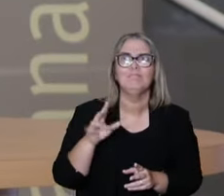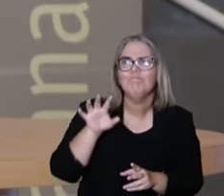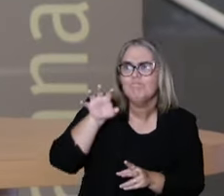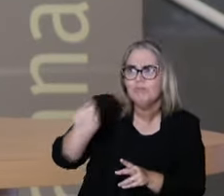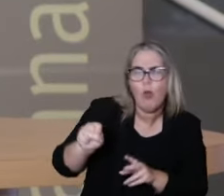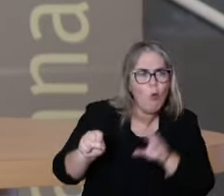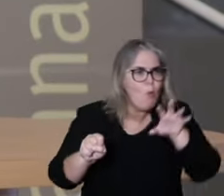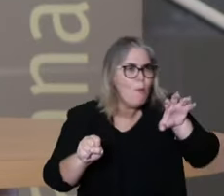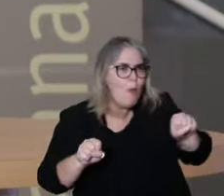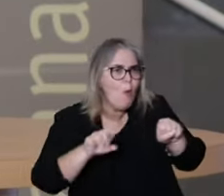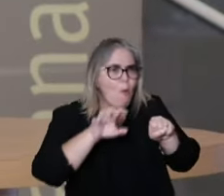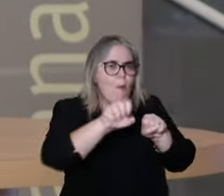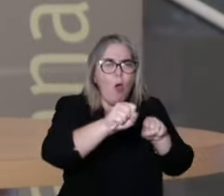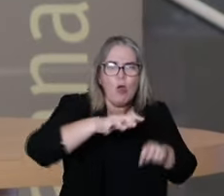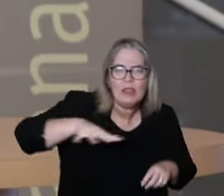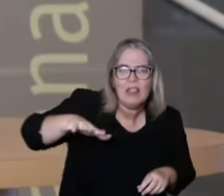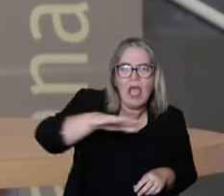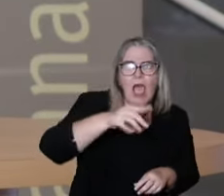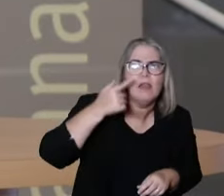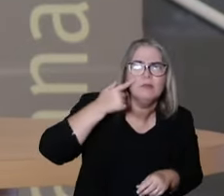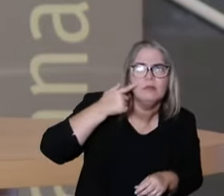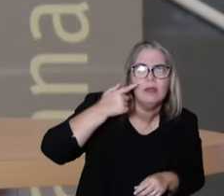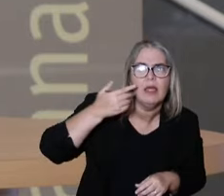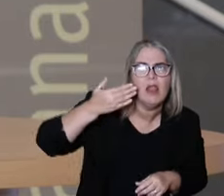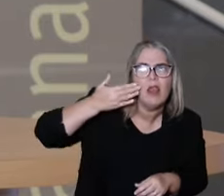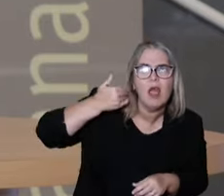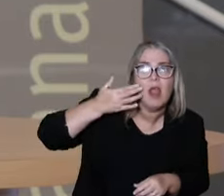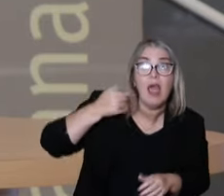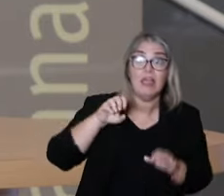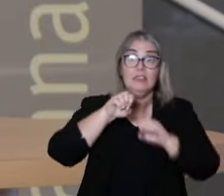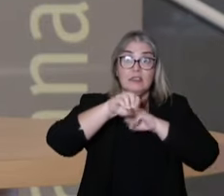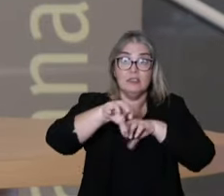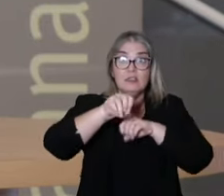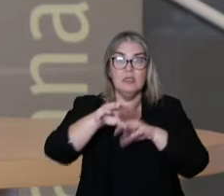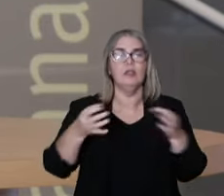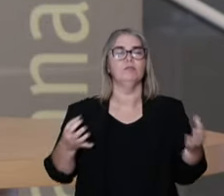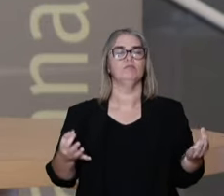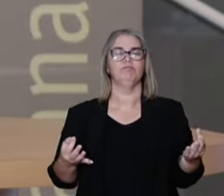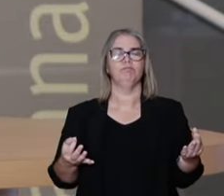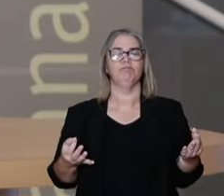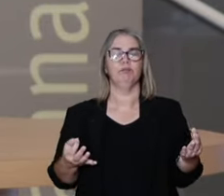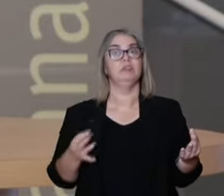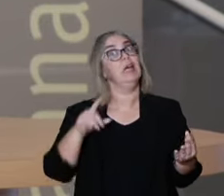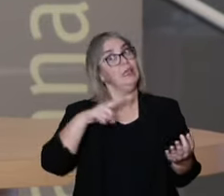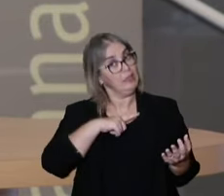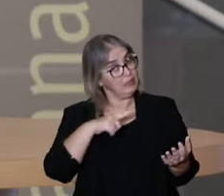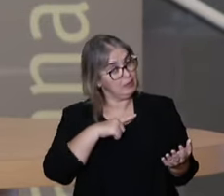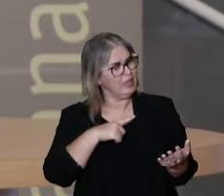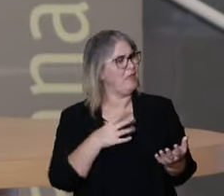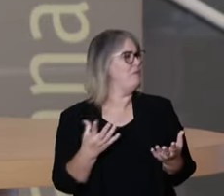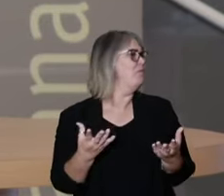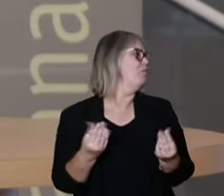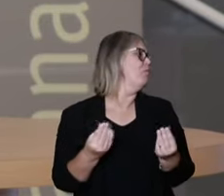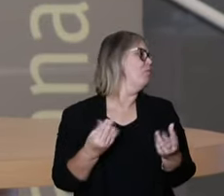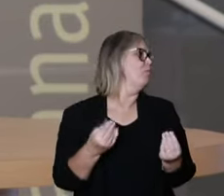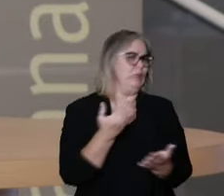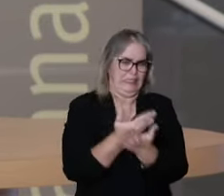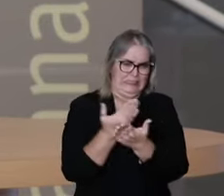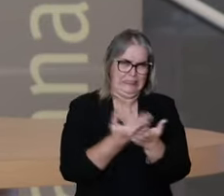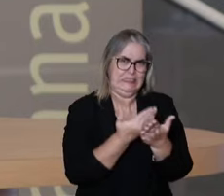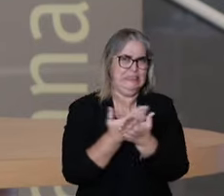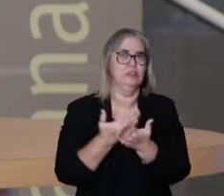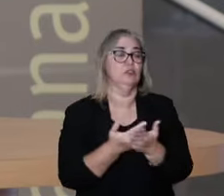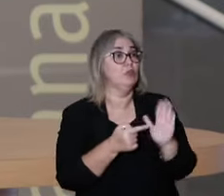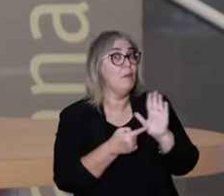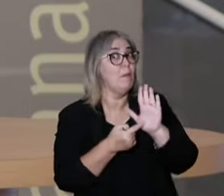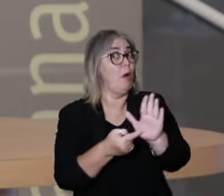we synthesize. We take a little bit of wisdom from a different place, and we teach people to meditate. And there are